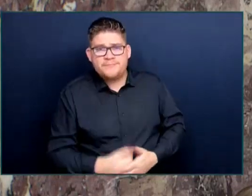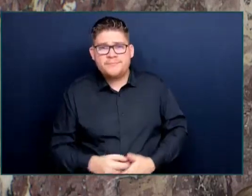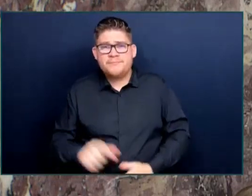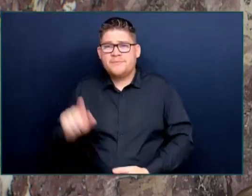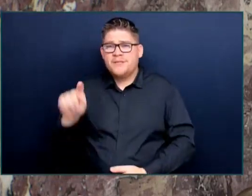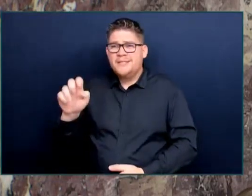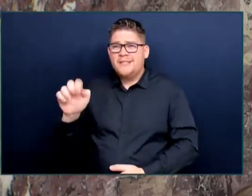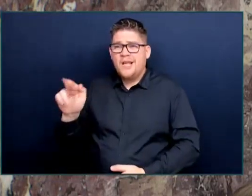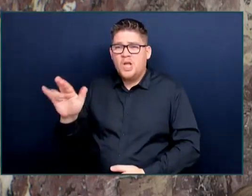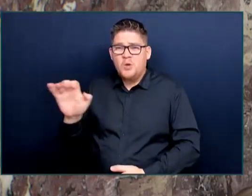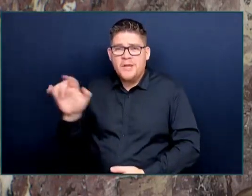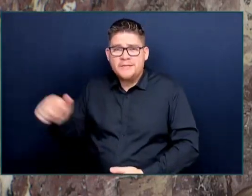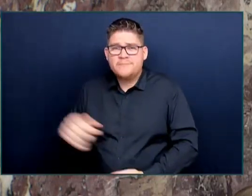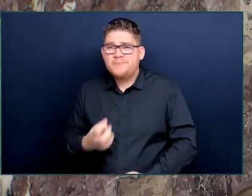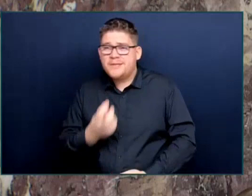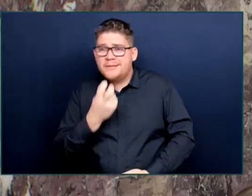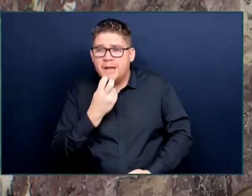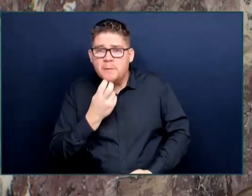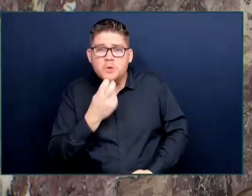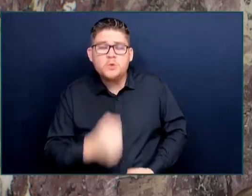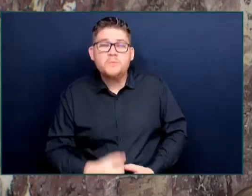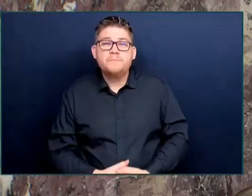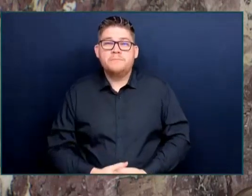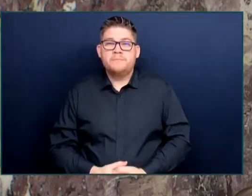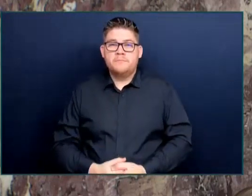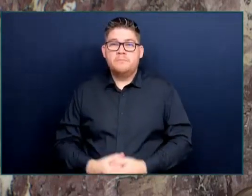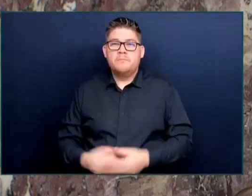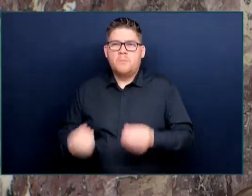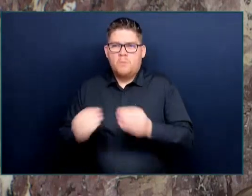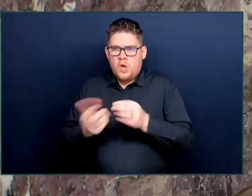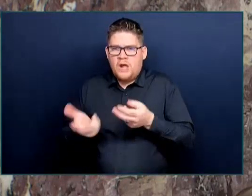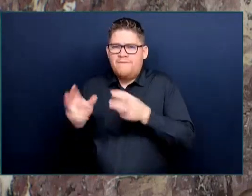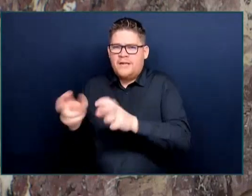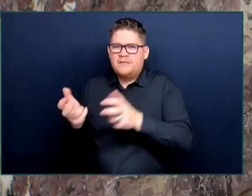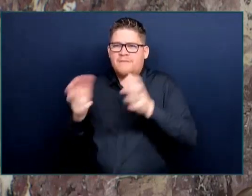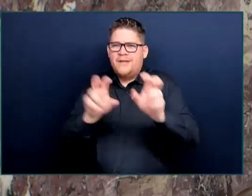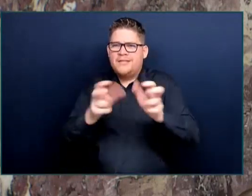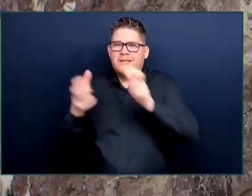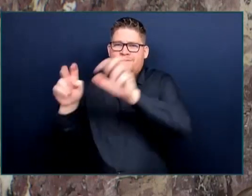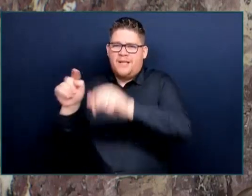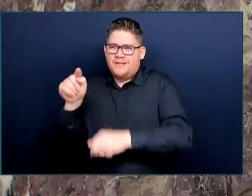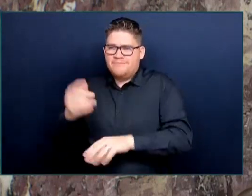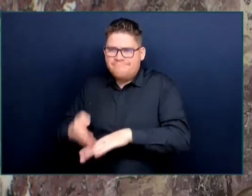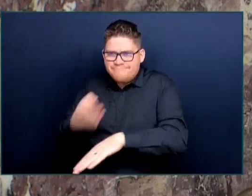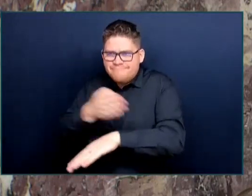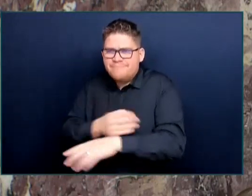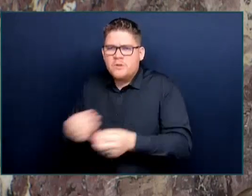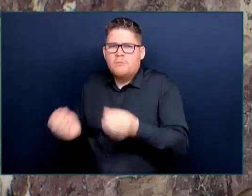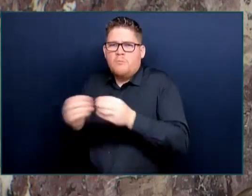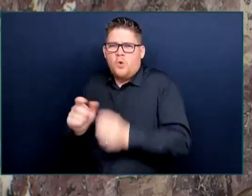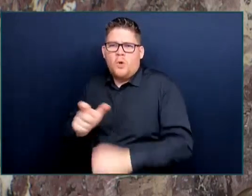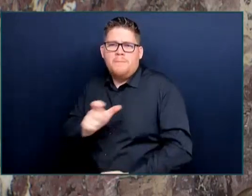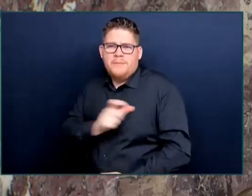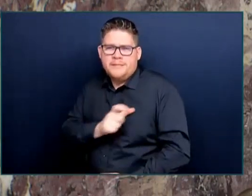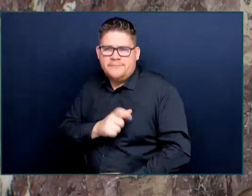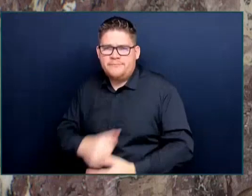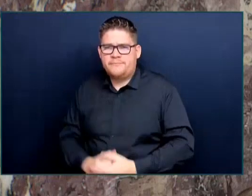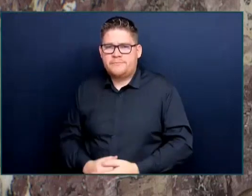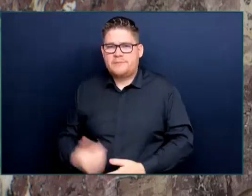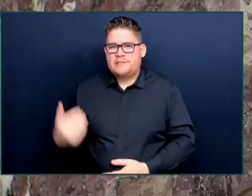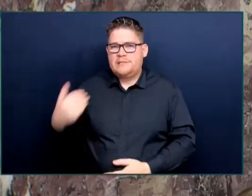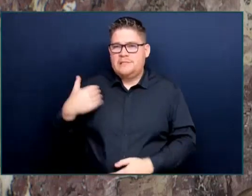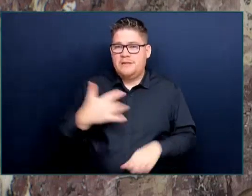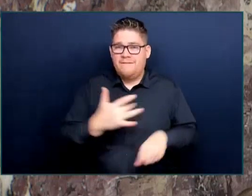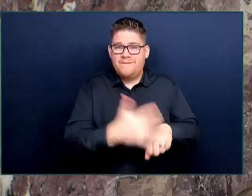of policing of the 277 vacancies on the provincial police line to ensure that they are able to serve smaller